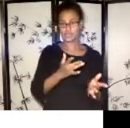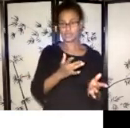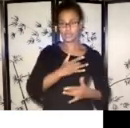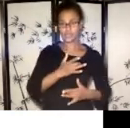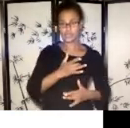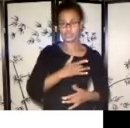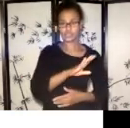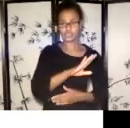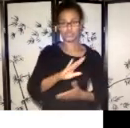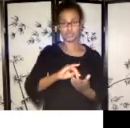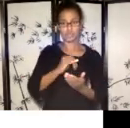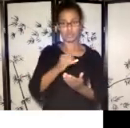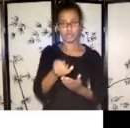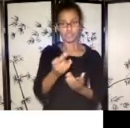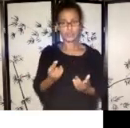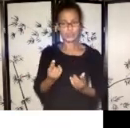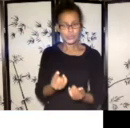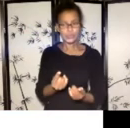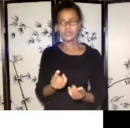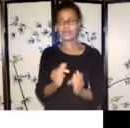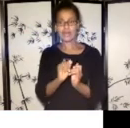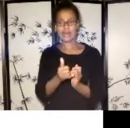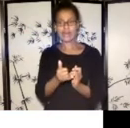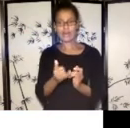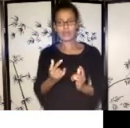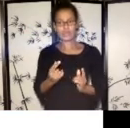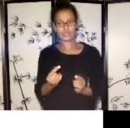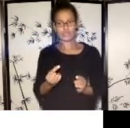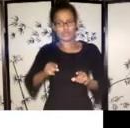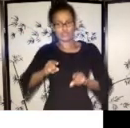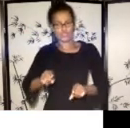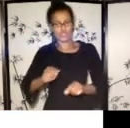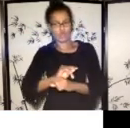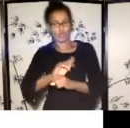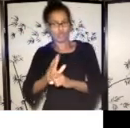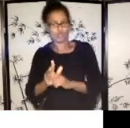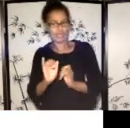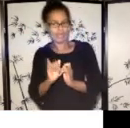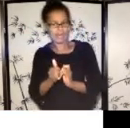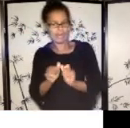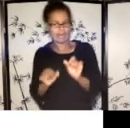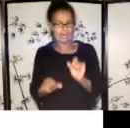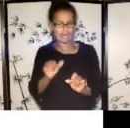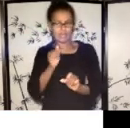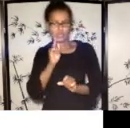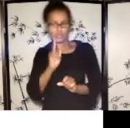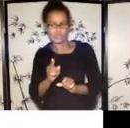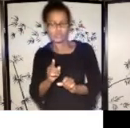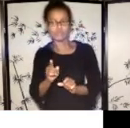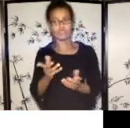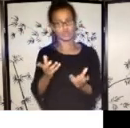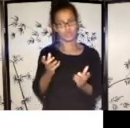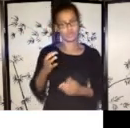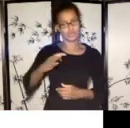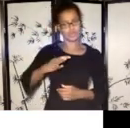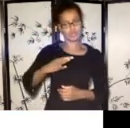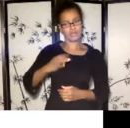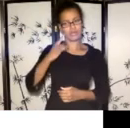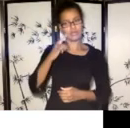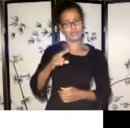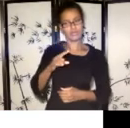activities and how they would be carried out during this time, you still want to apply, you know, to support your